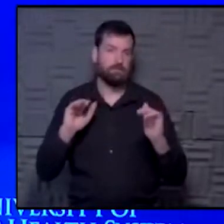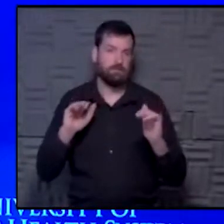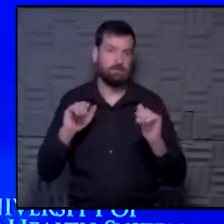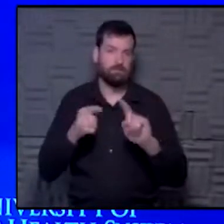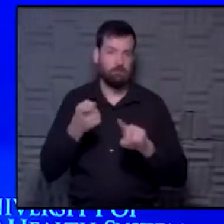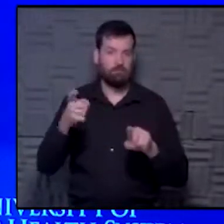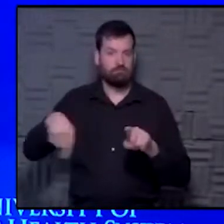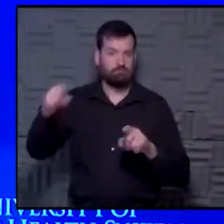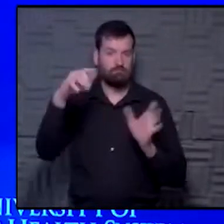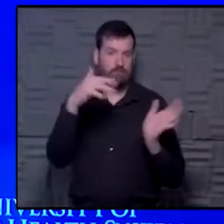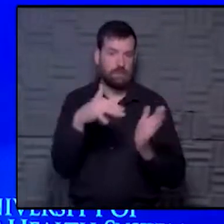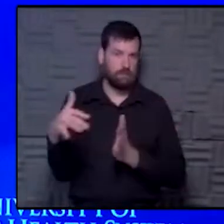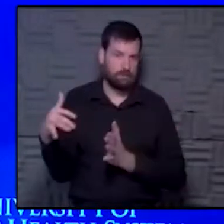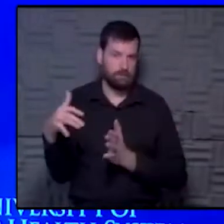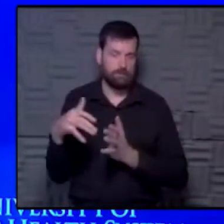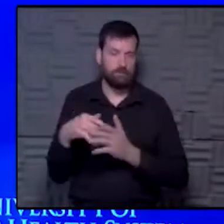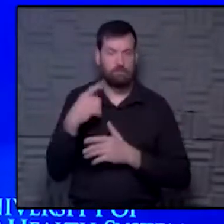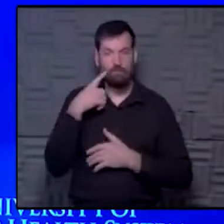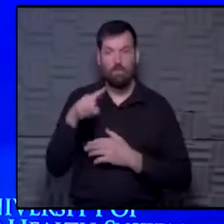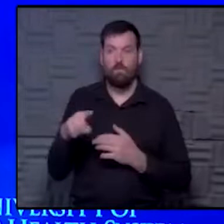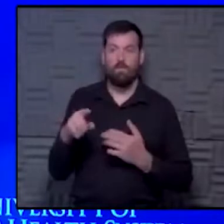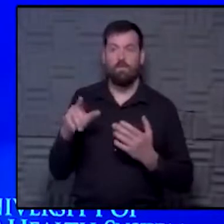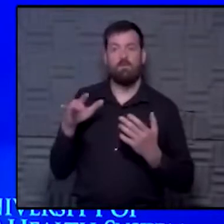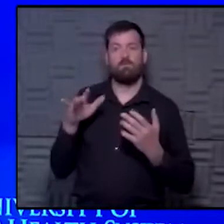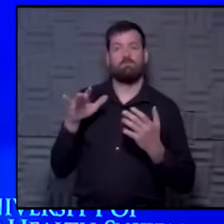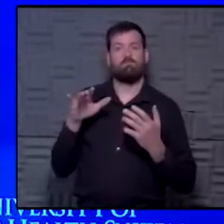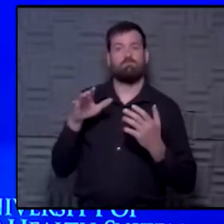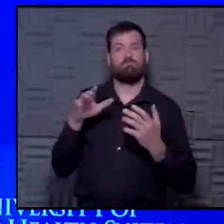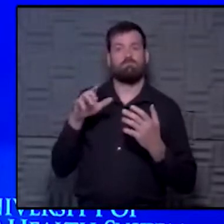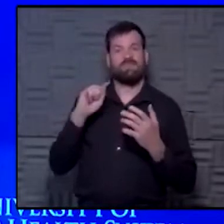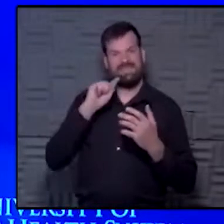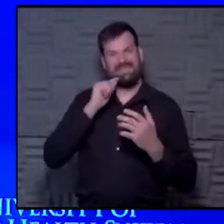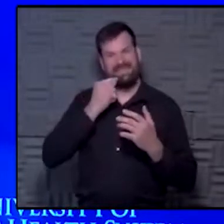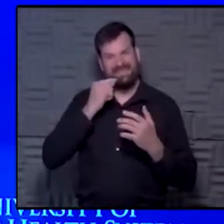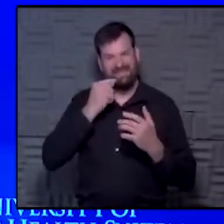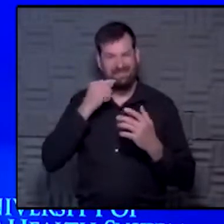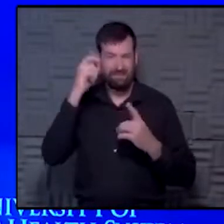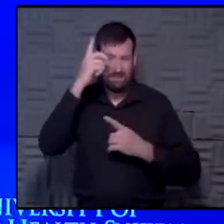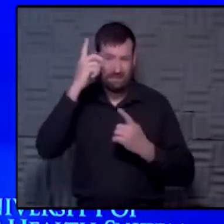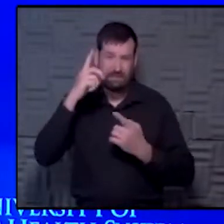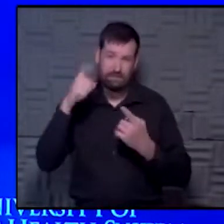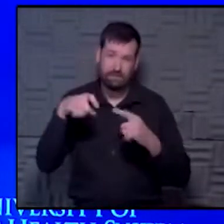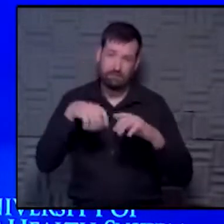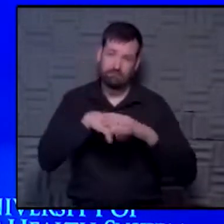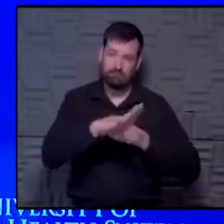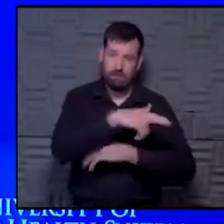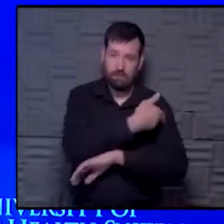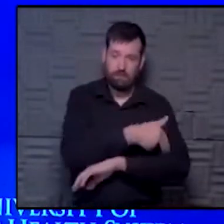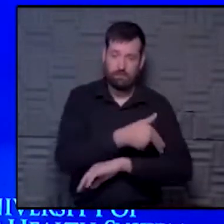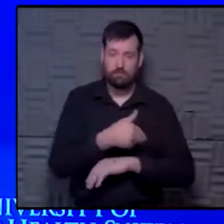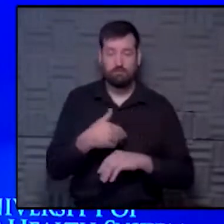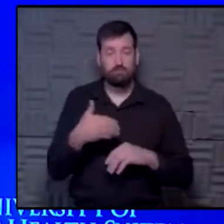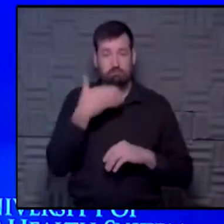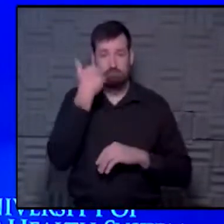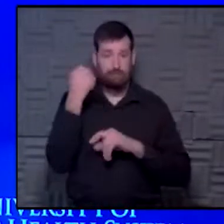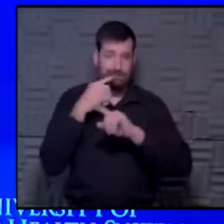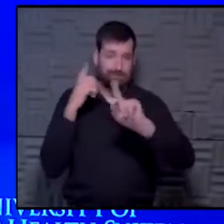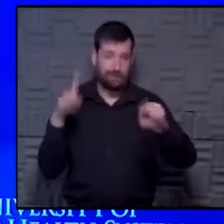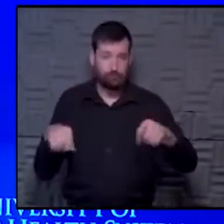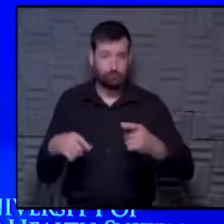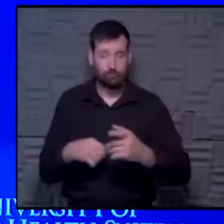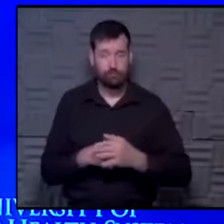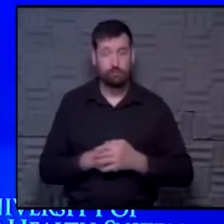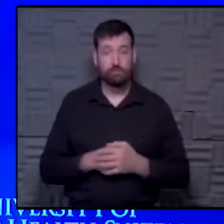those studies as far as patients having severe enough disease to need hospitalization. So I think the best answer that I have to that